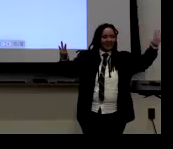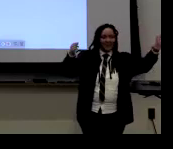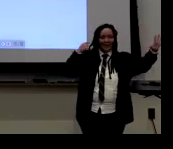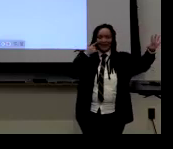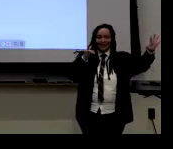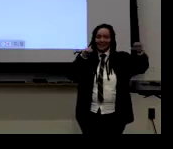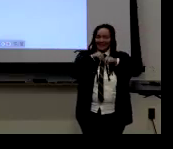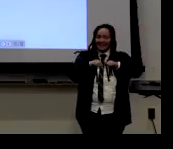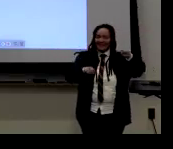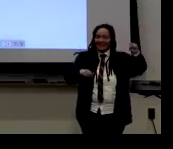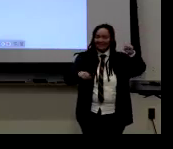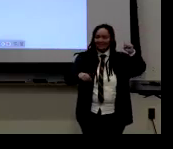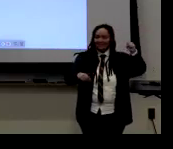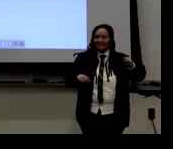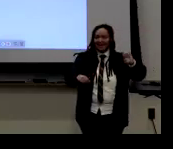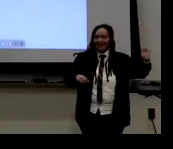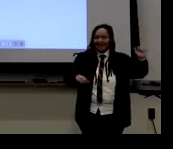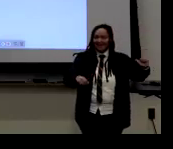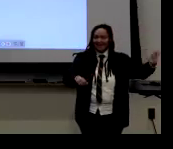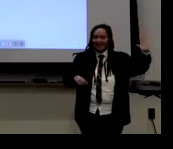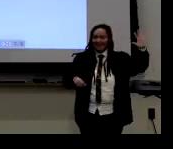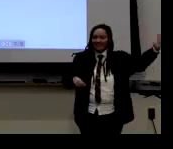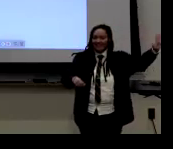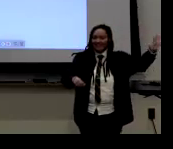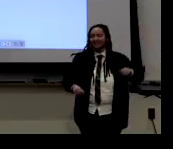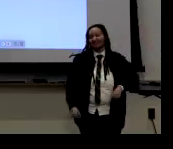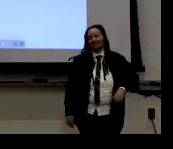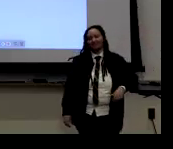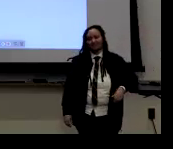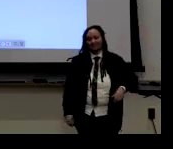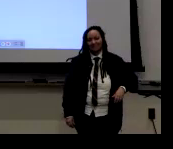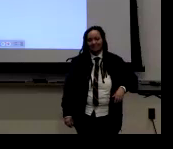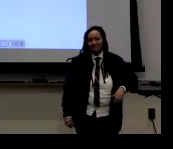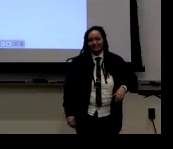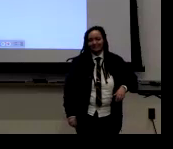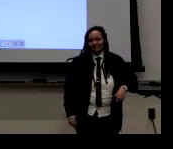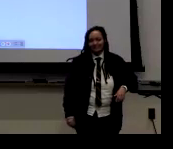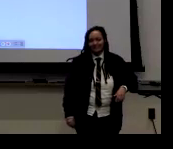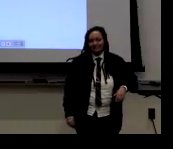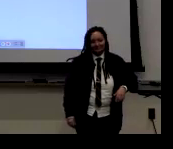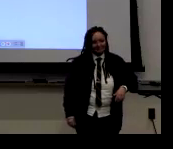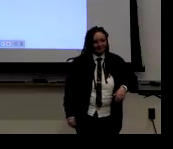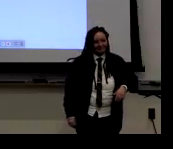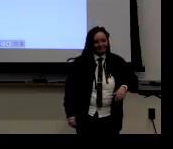You know, just looking outside of Western culture and seeing what it looks like in Southeast Asia.